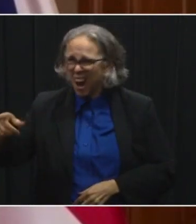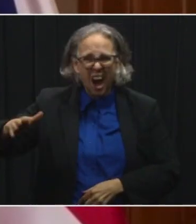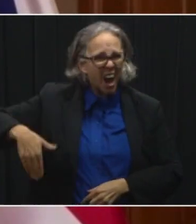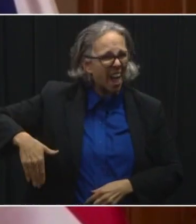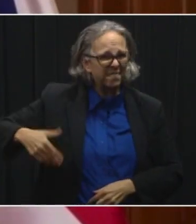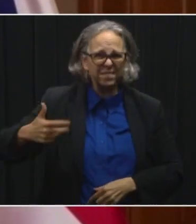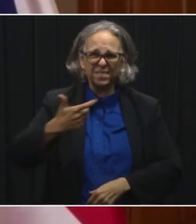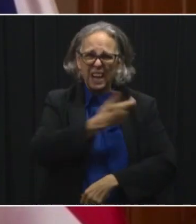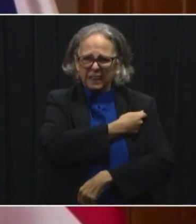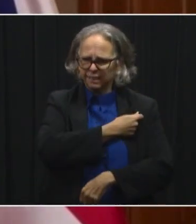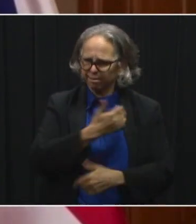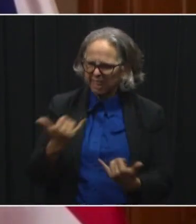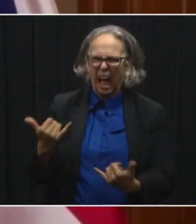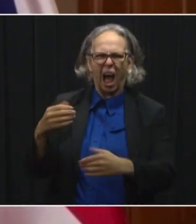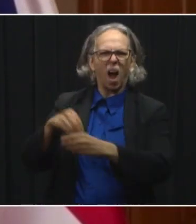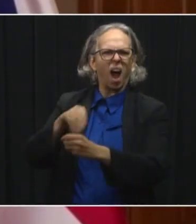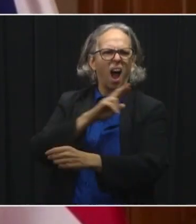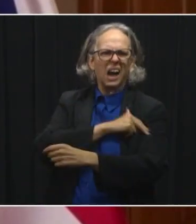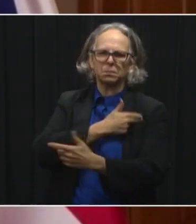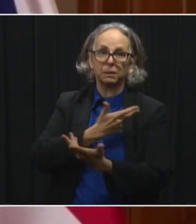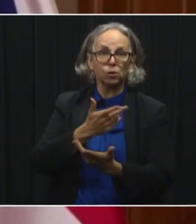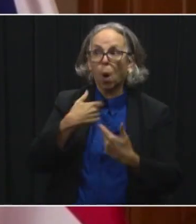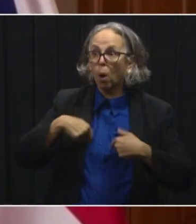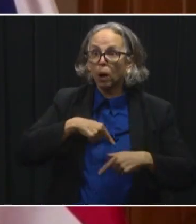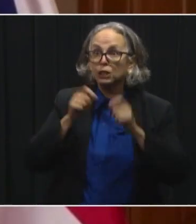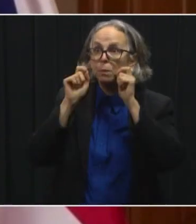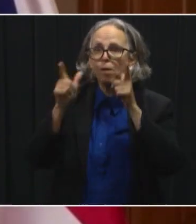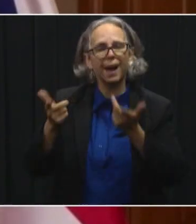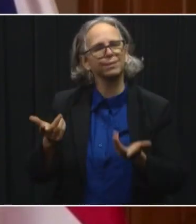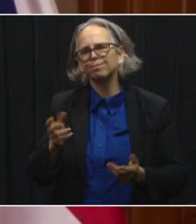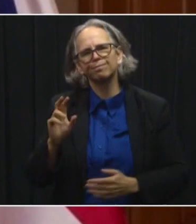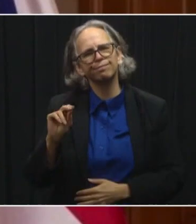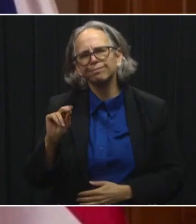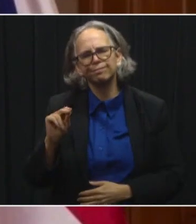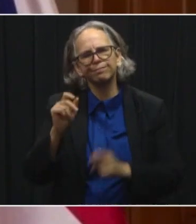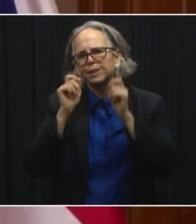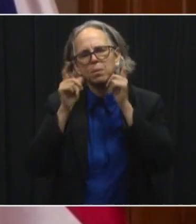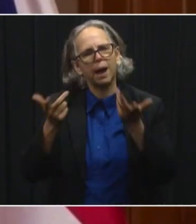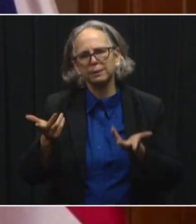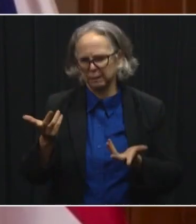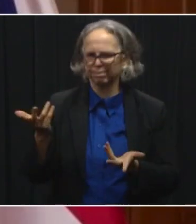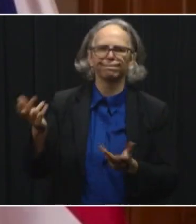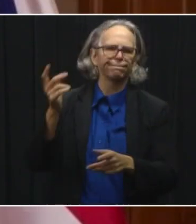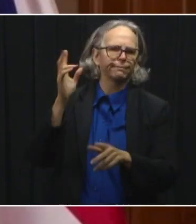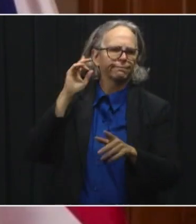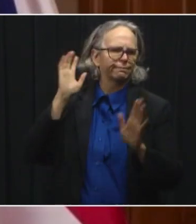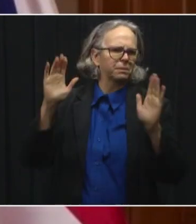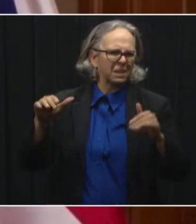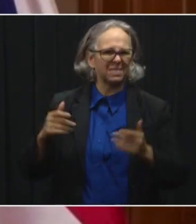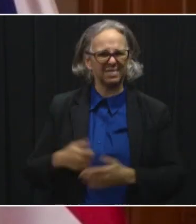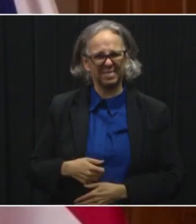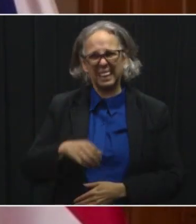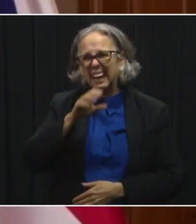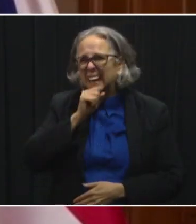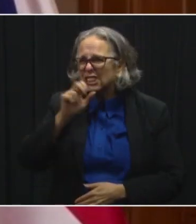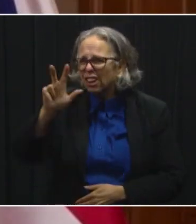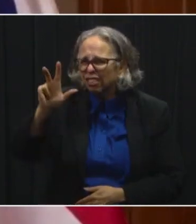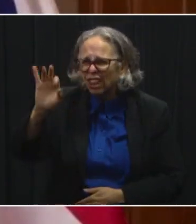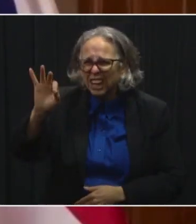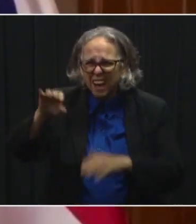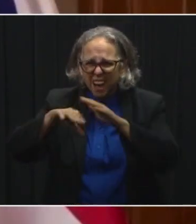vaccination. It's that simple. Those are 39 years of age and younger are 35% vaccinated,